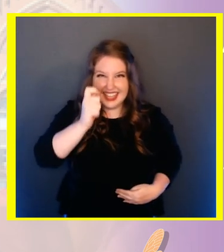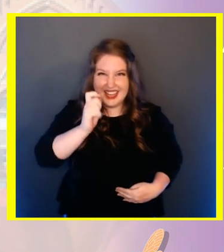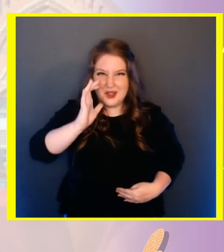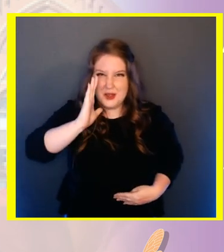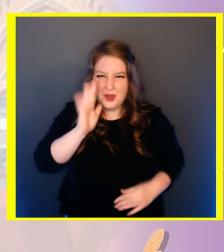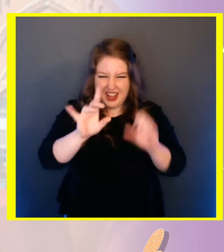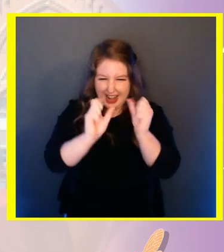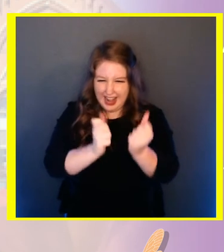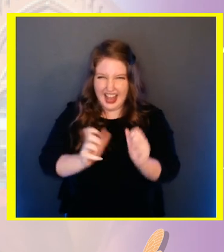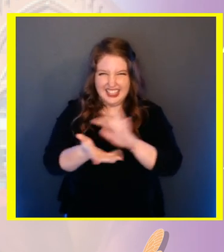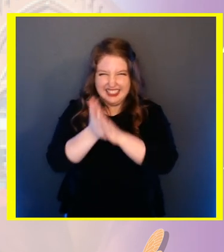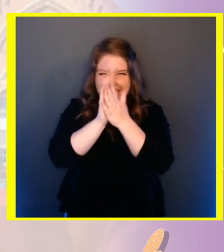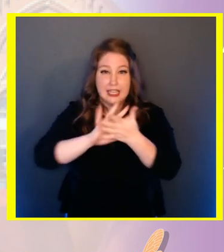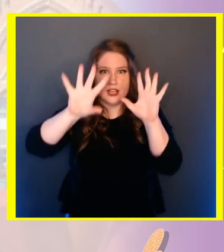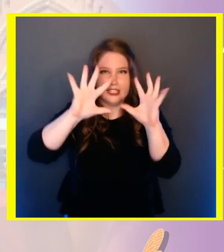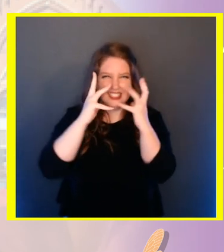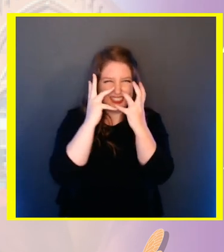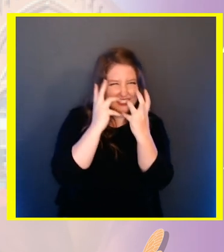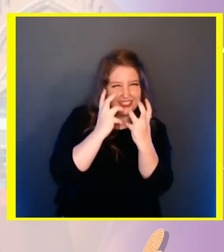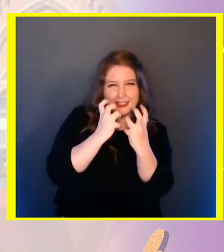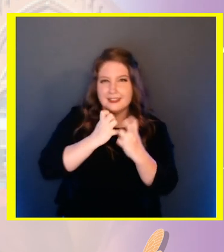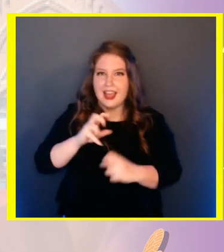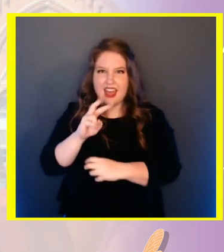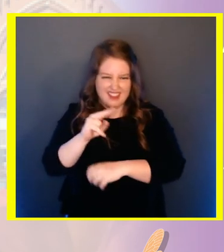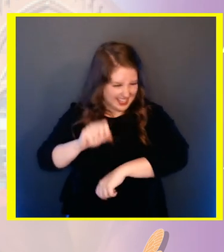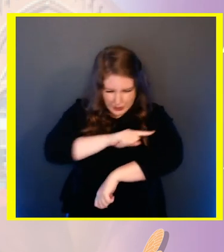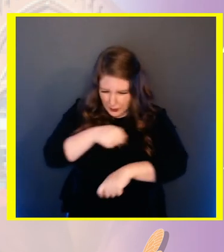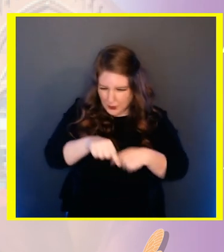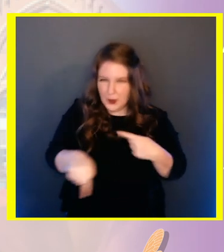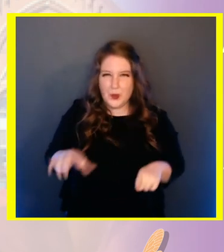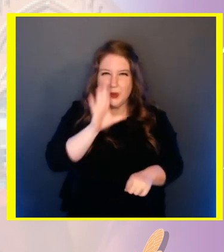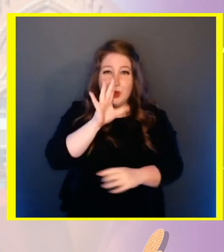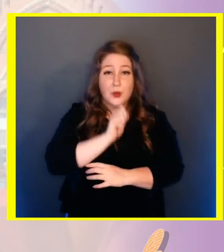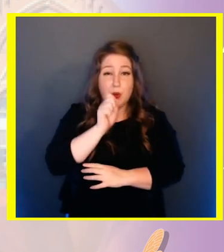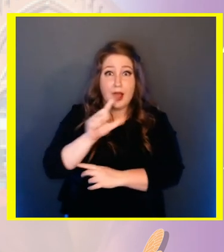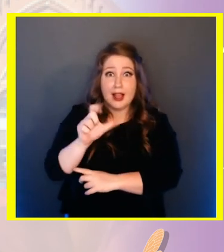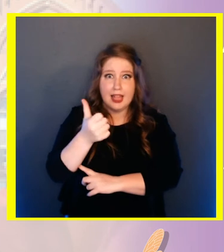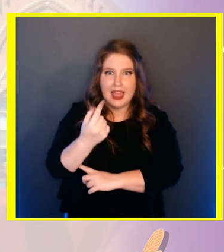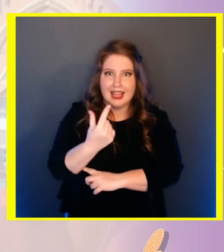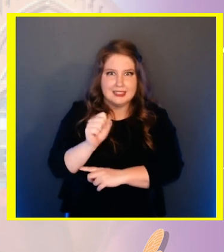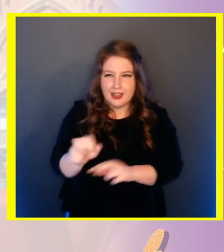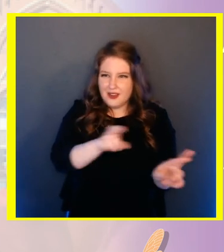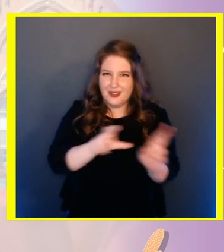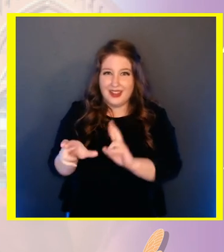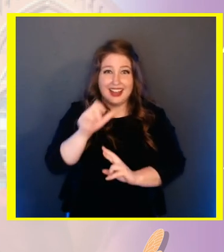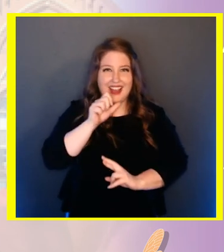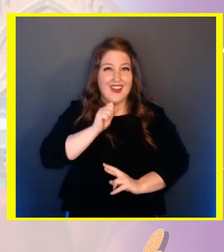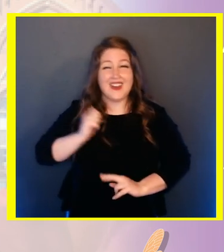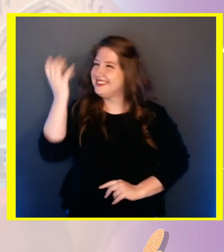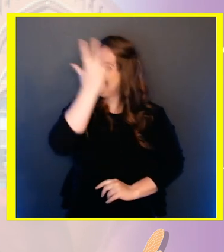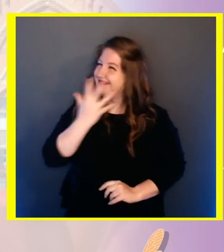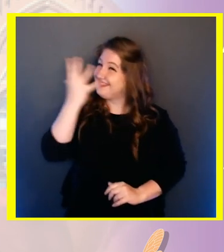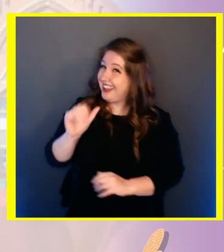the exoskeleton, the outer skeleton of the cicada will slowly turn dark and the wing veins will